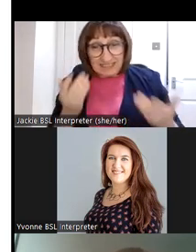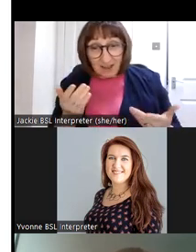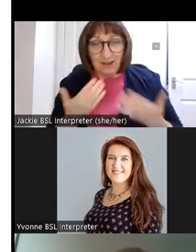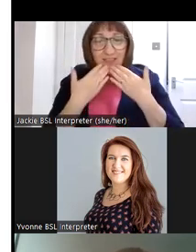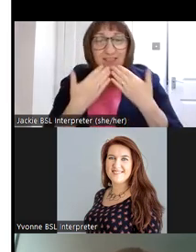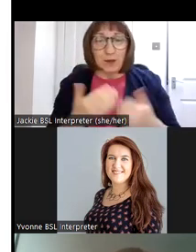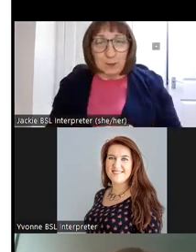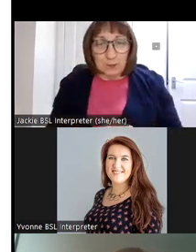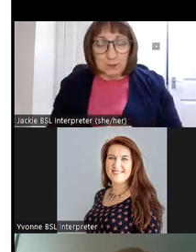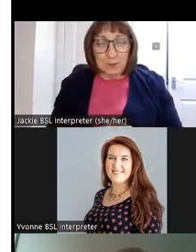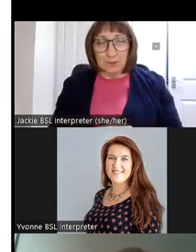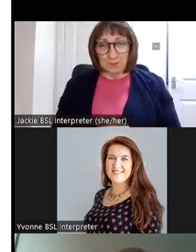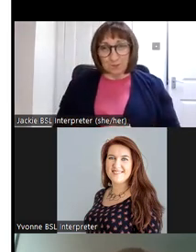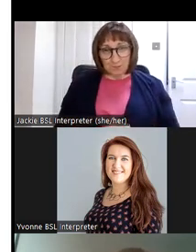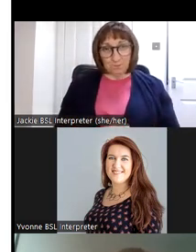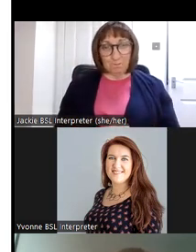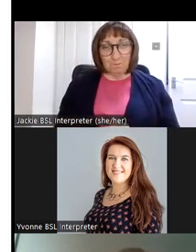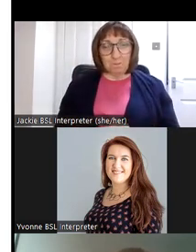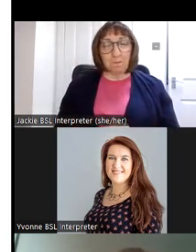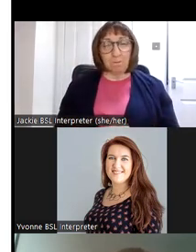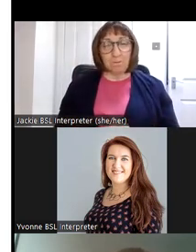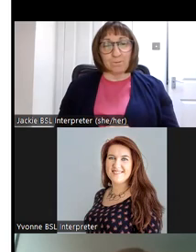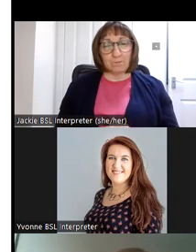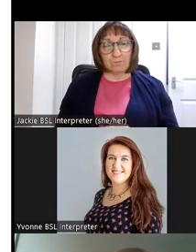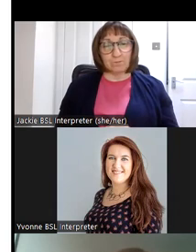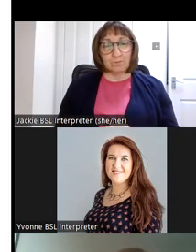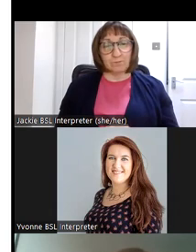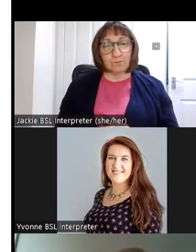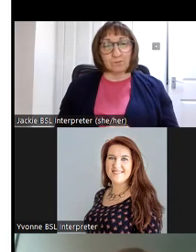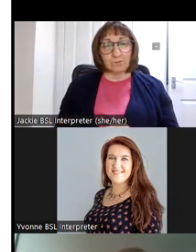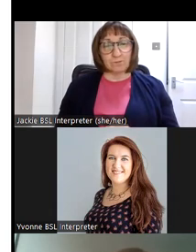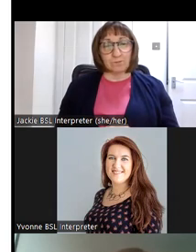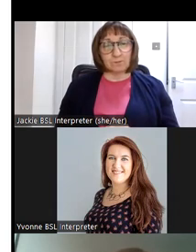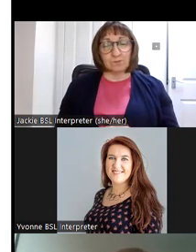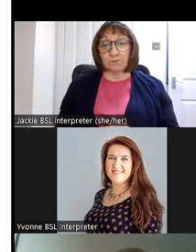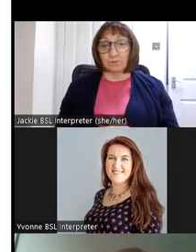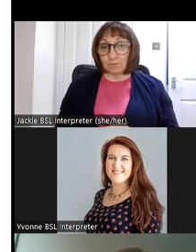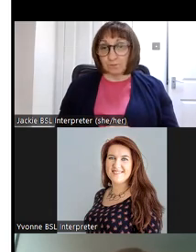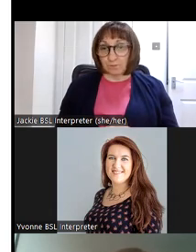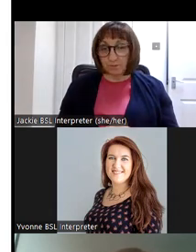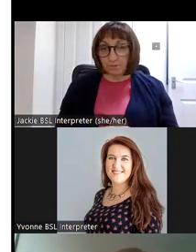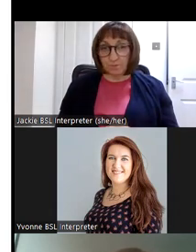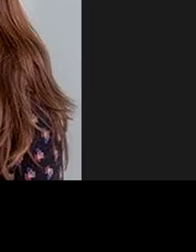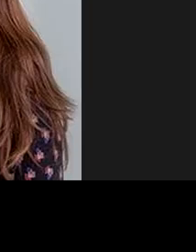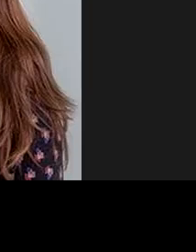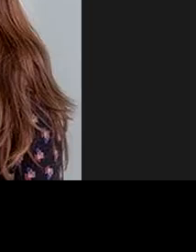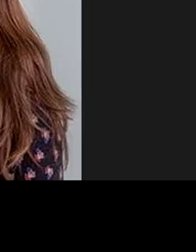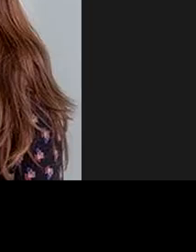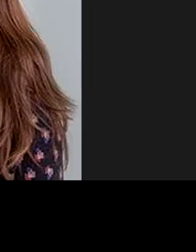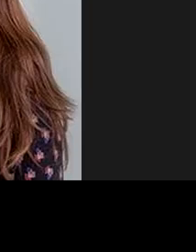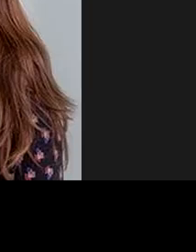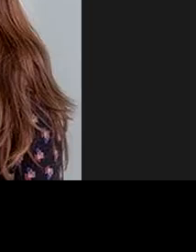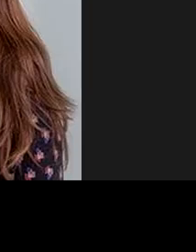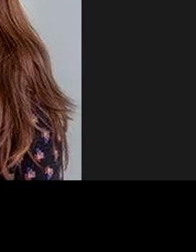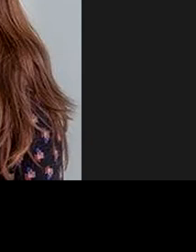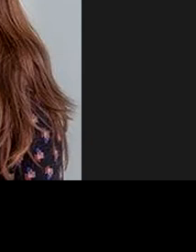thank you thank you bernie